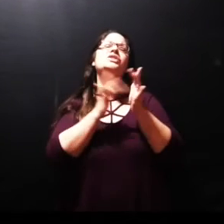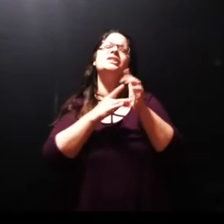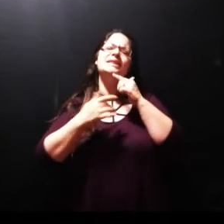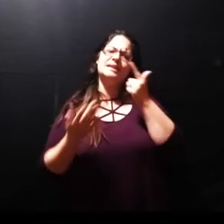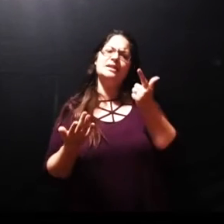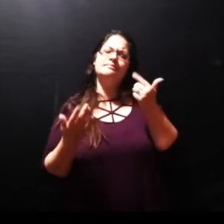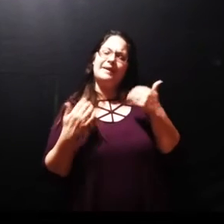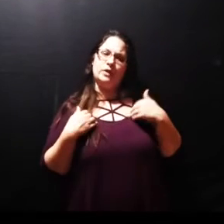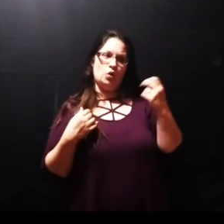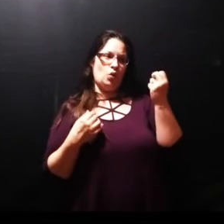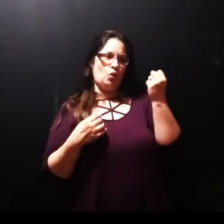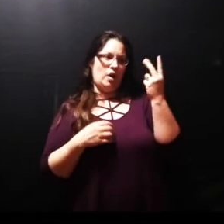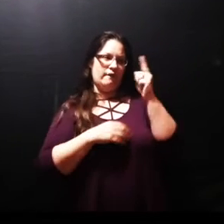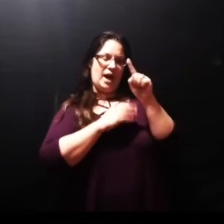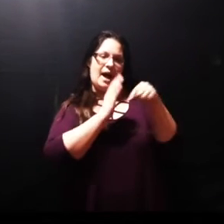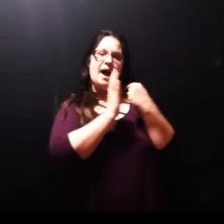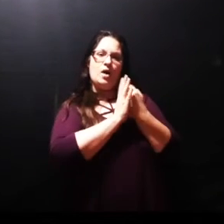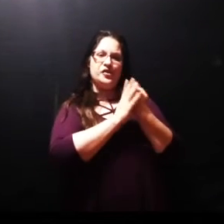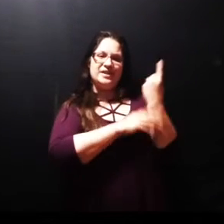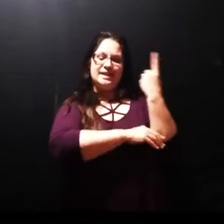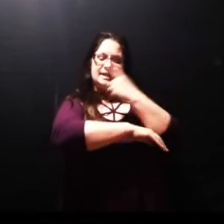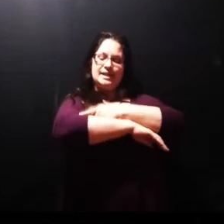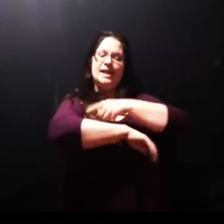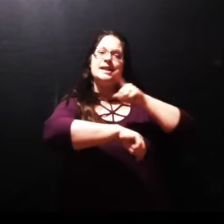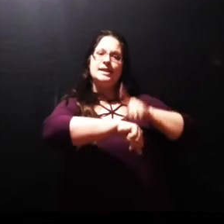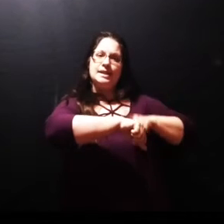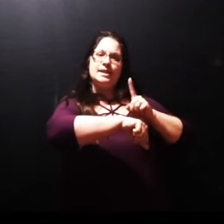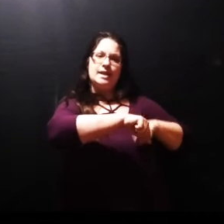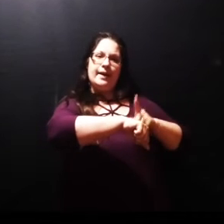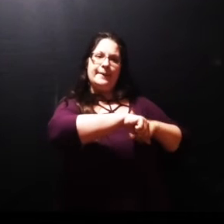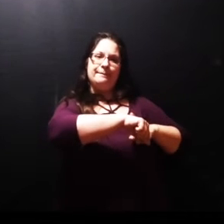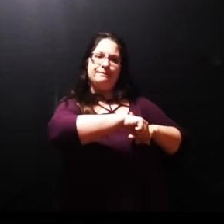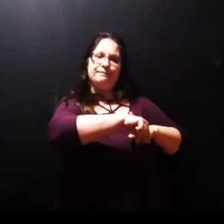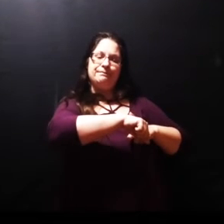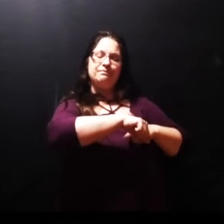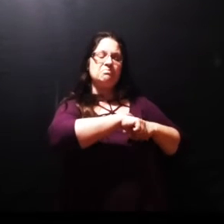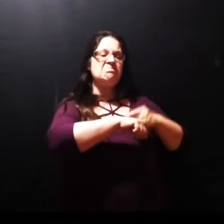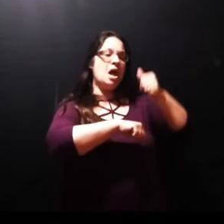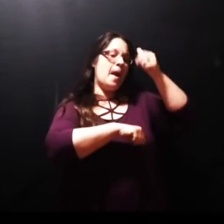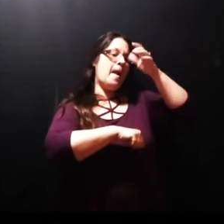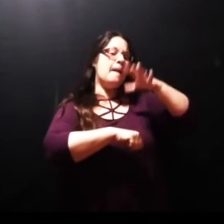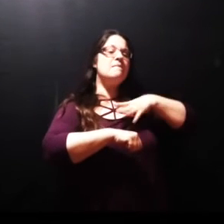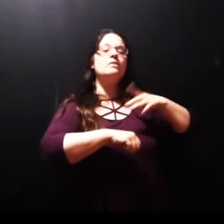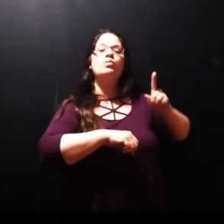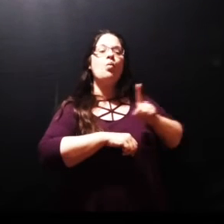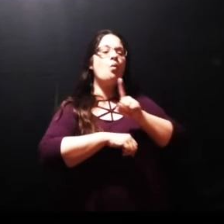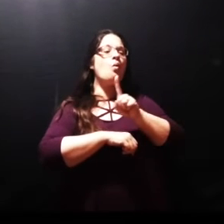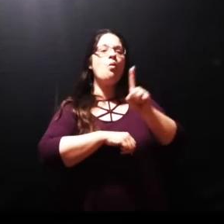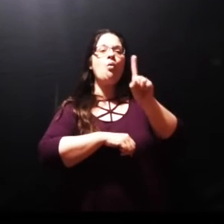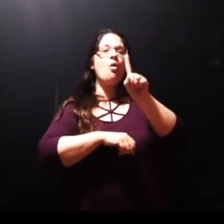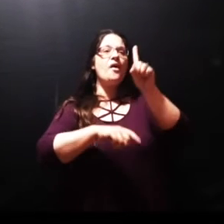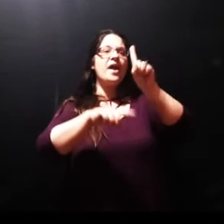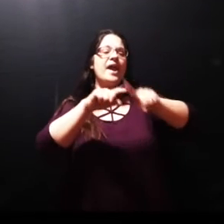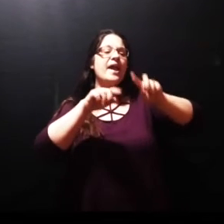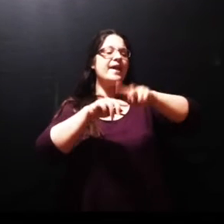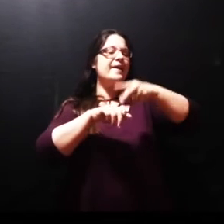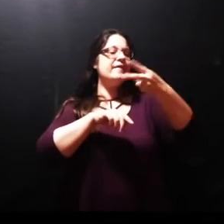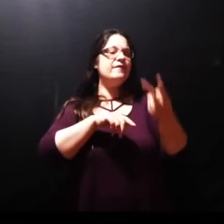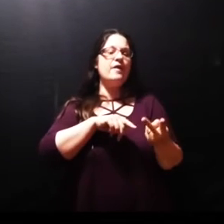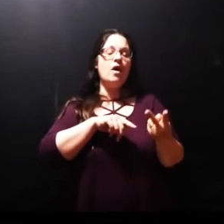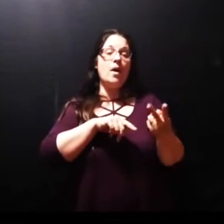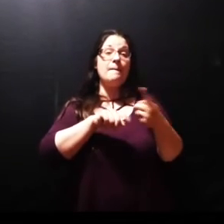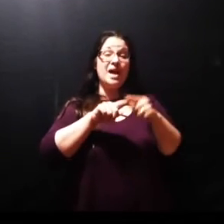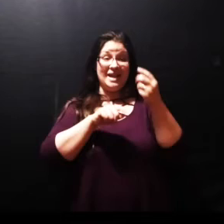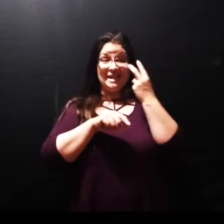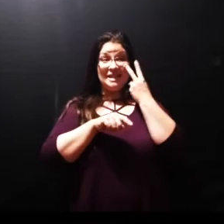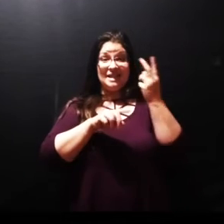he said are there not 12 hours in the day if any man walk in the day he stumbleth not because he seeth the light of this world but if a man walk in